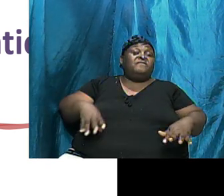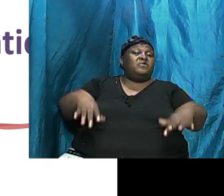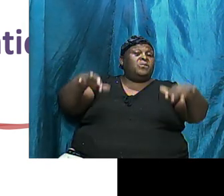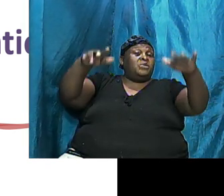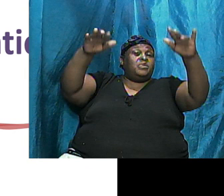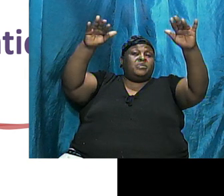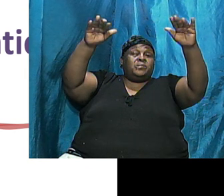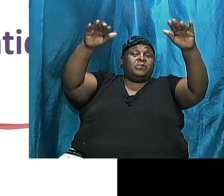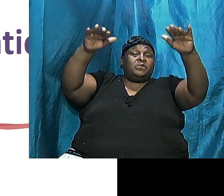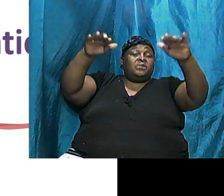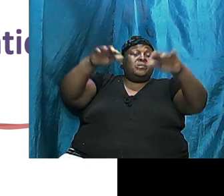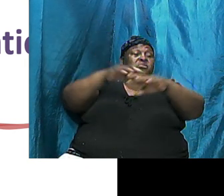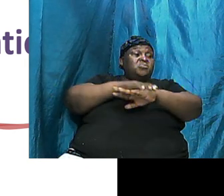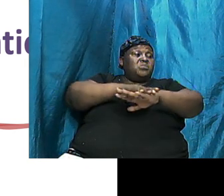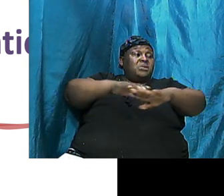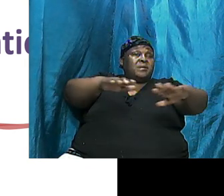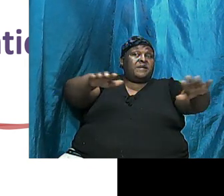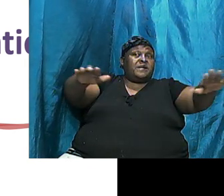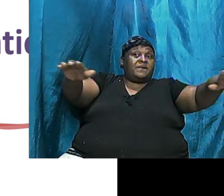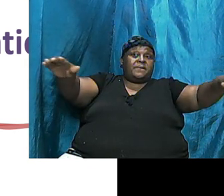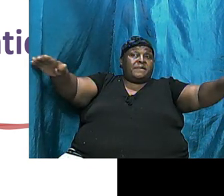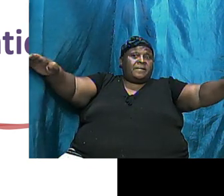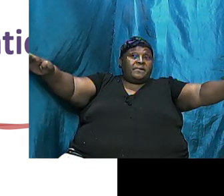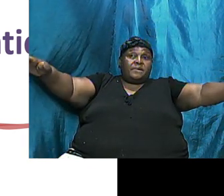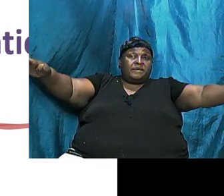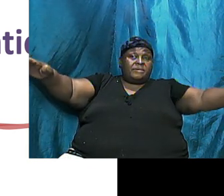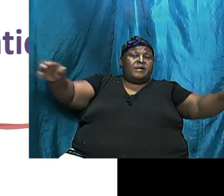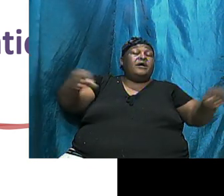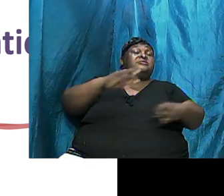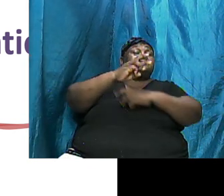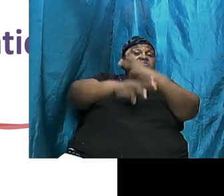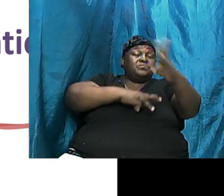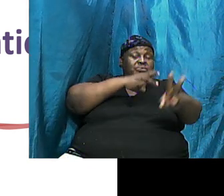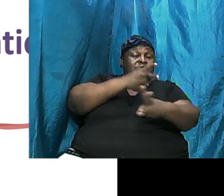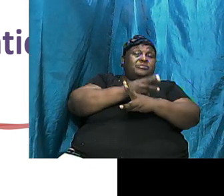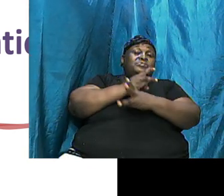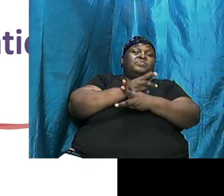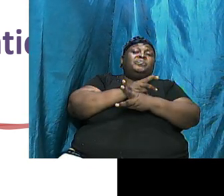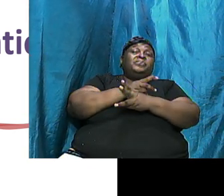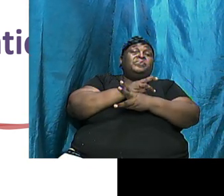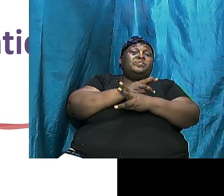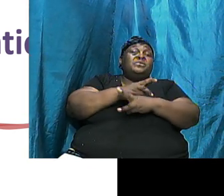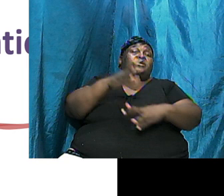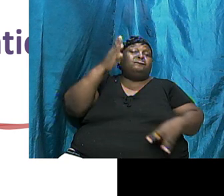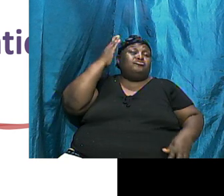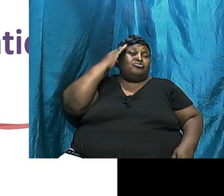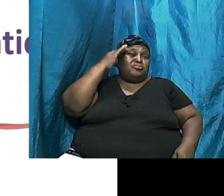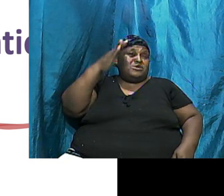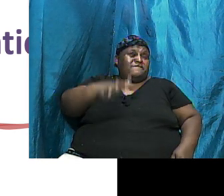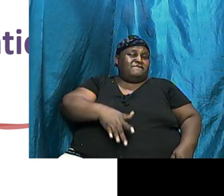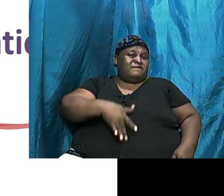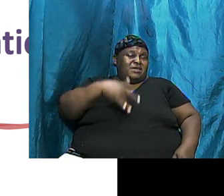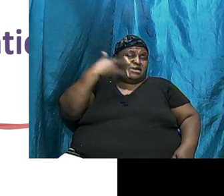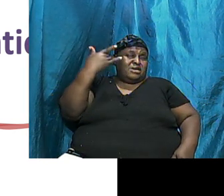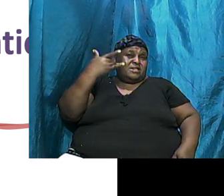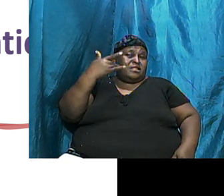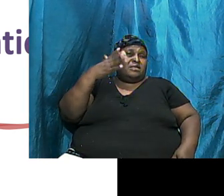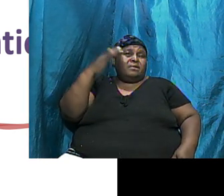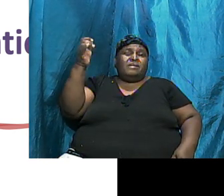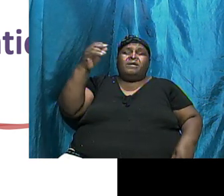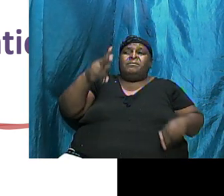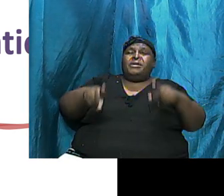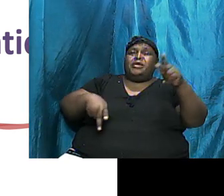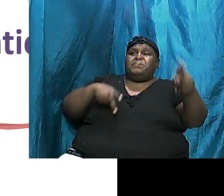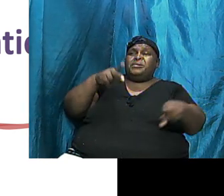Right Across The Then Known World And It Was Known And Felt By People